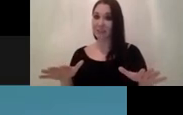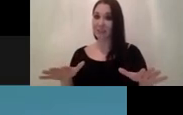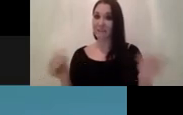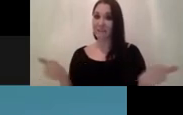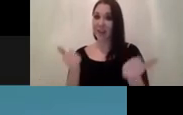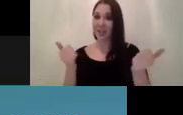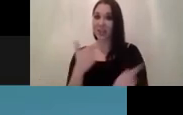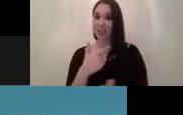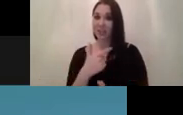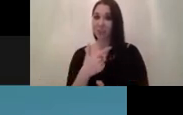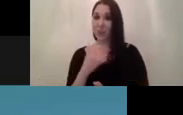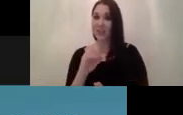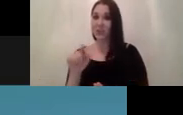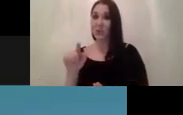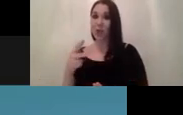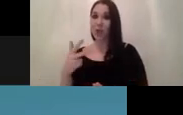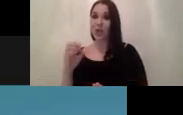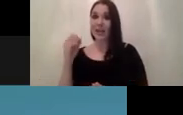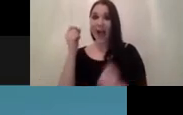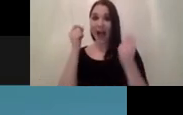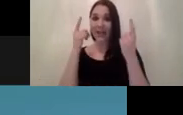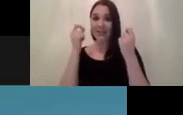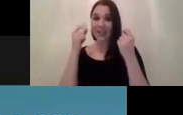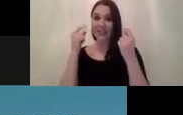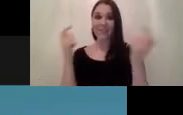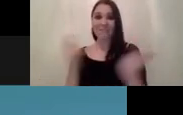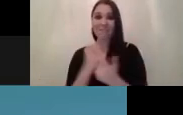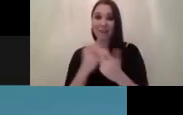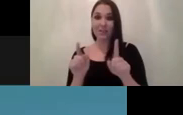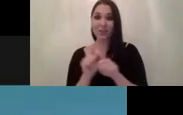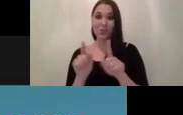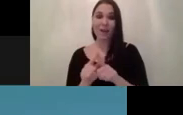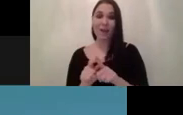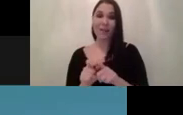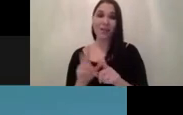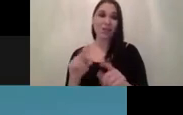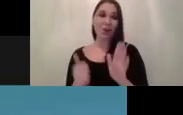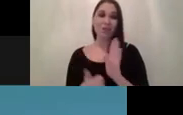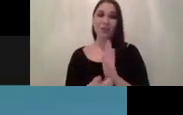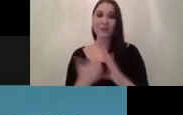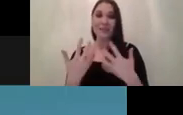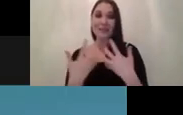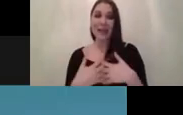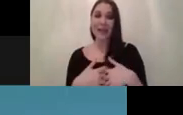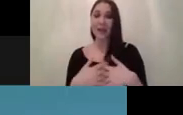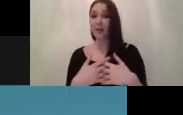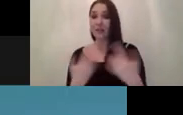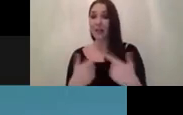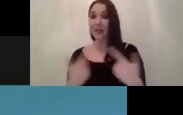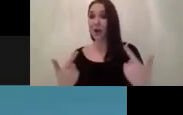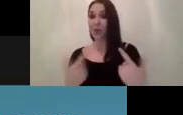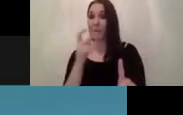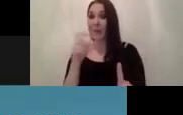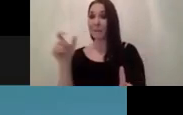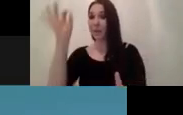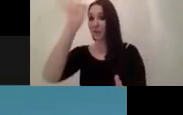hour or two hour long sessions and you have had some fun along the way it's absolutely non-technical so not all of those people need to know about machine learning